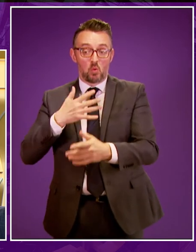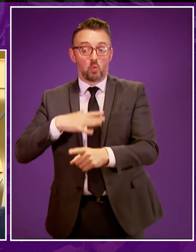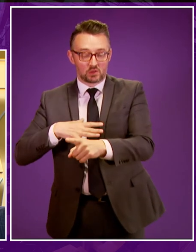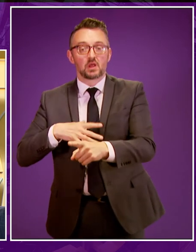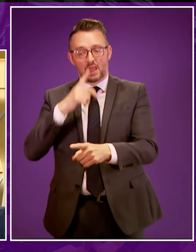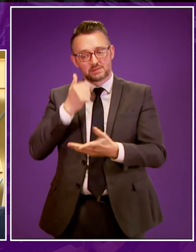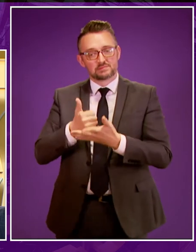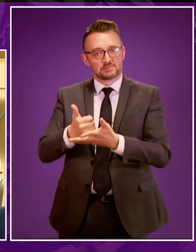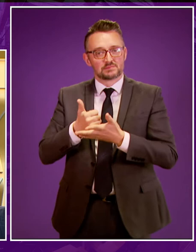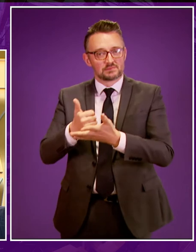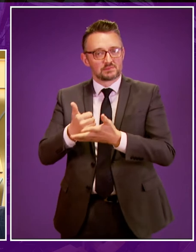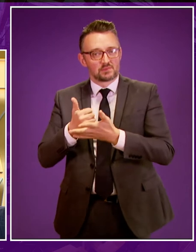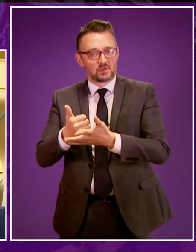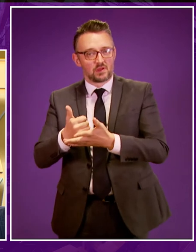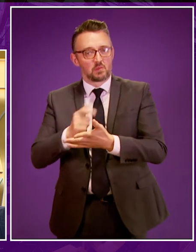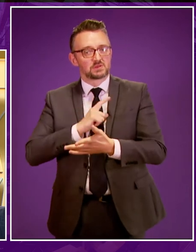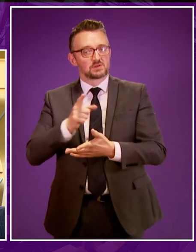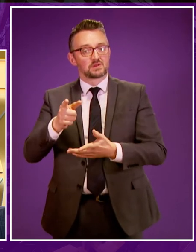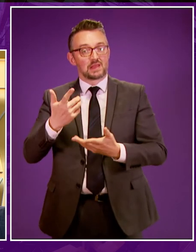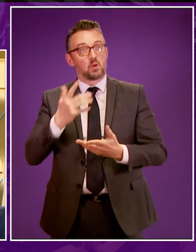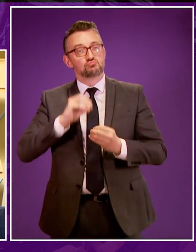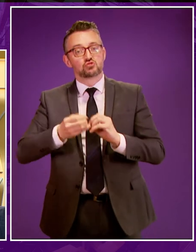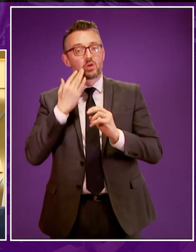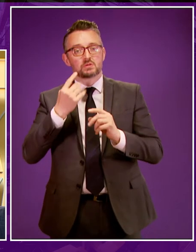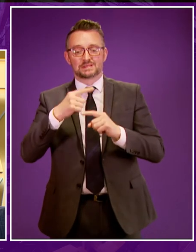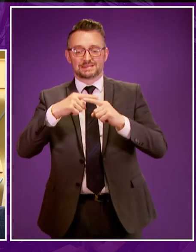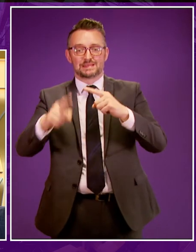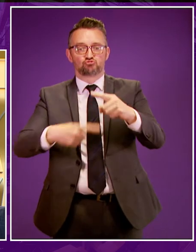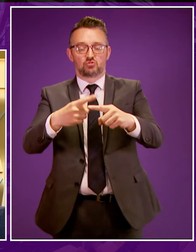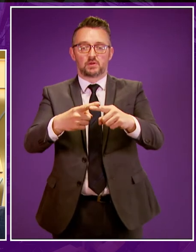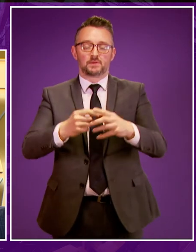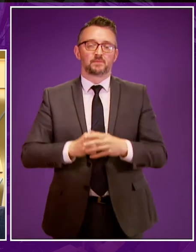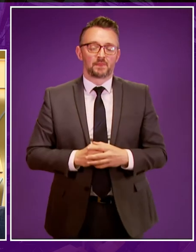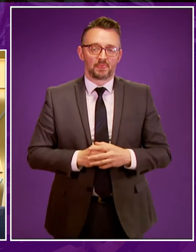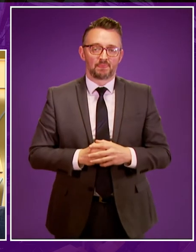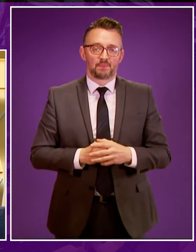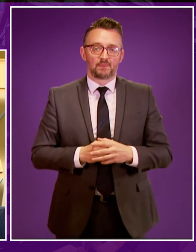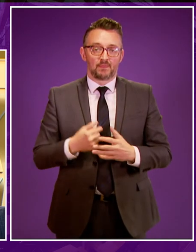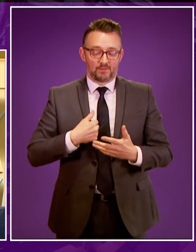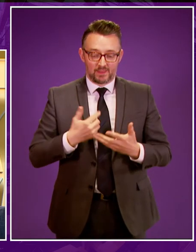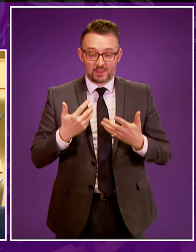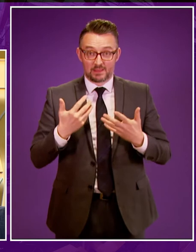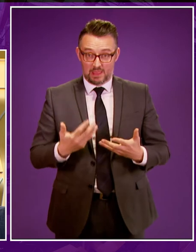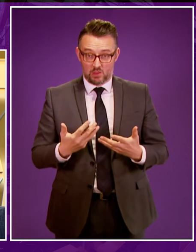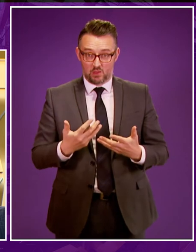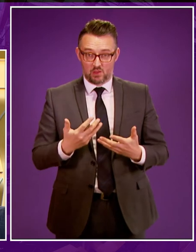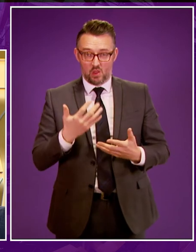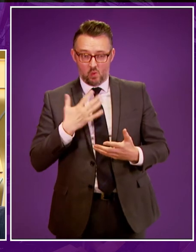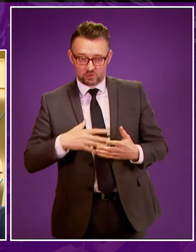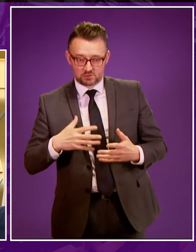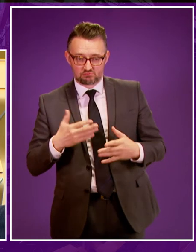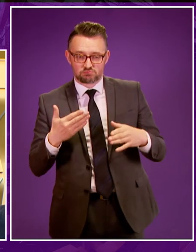that they will be being produced a year from now what we want to do as Richard Lockhead